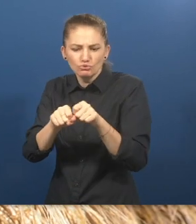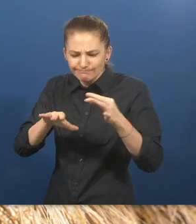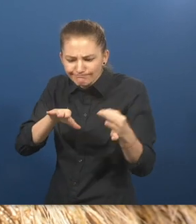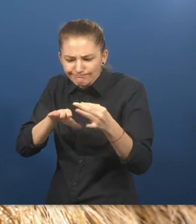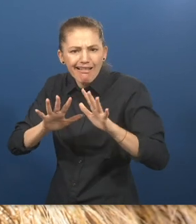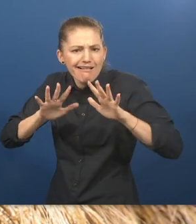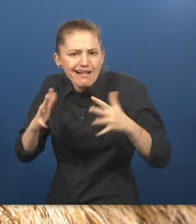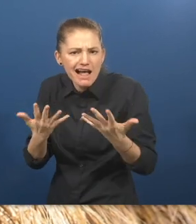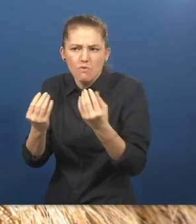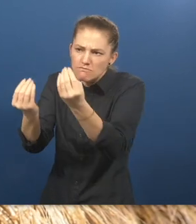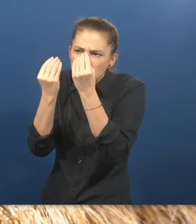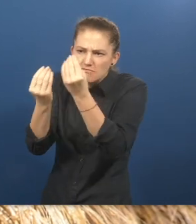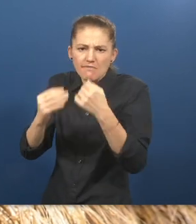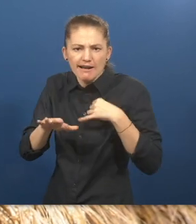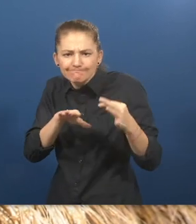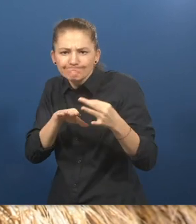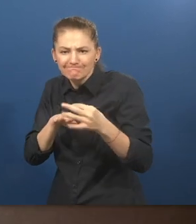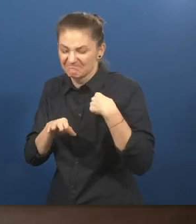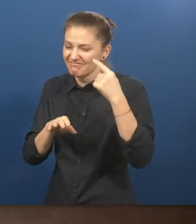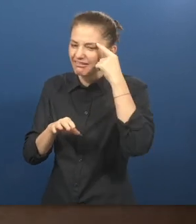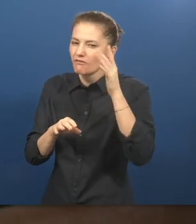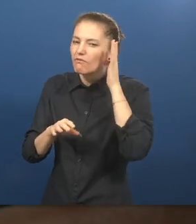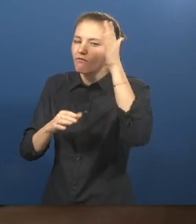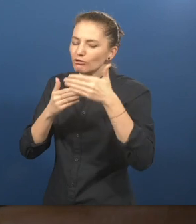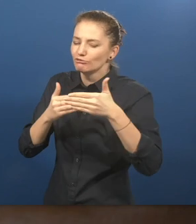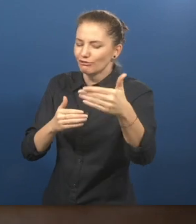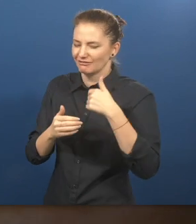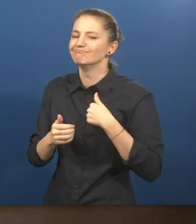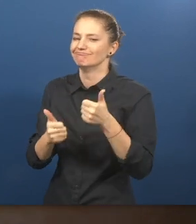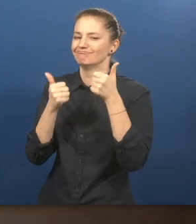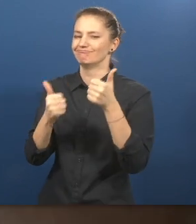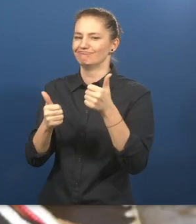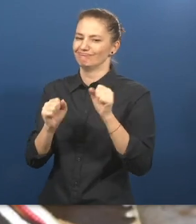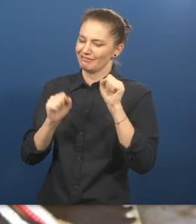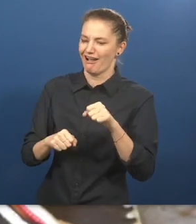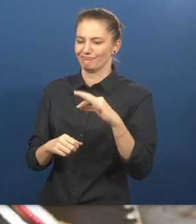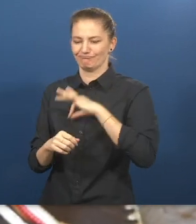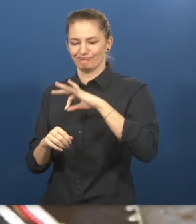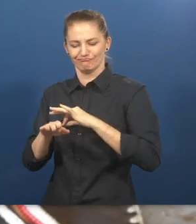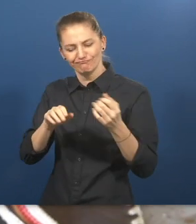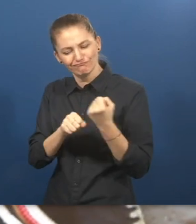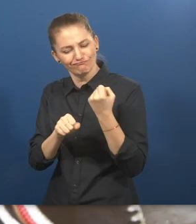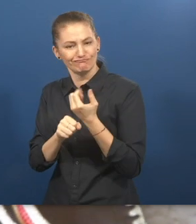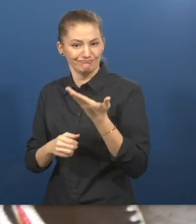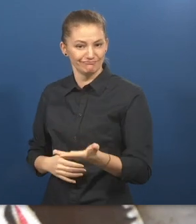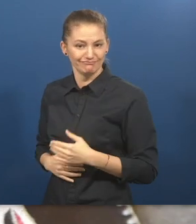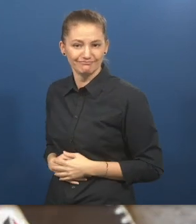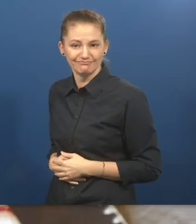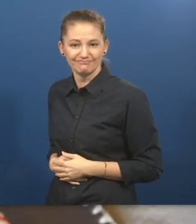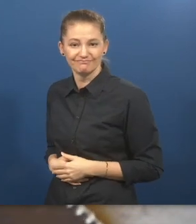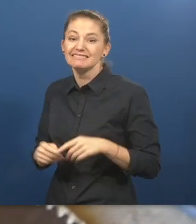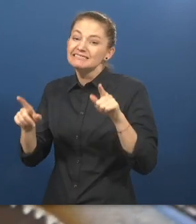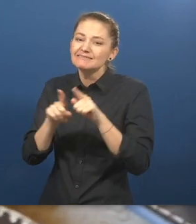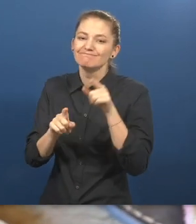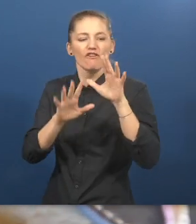skills for making shoes and I'm sure when I settle properly in the future I will gain something from this knowledge given by World Vision. In my